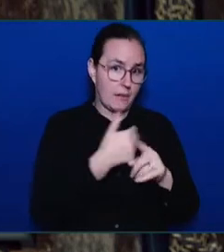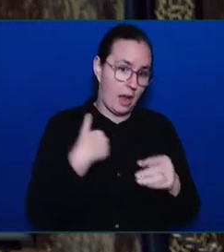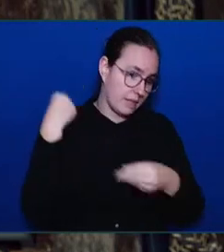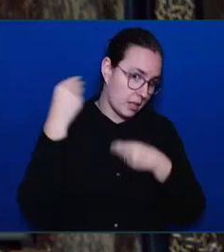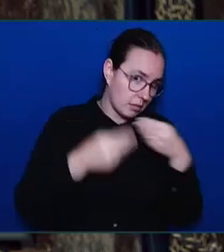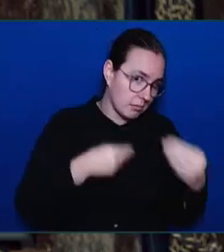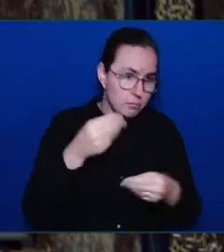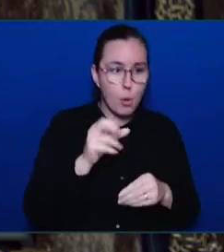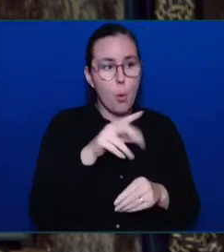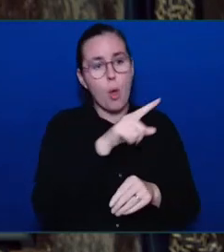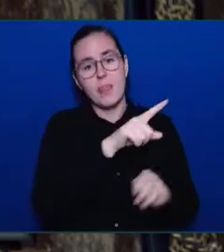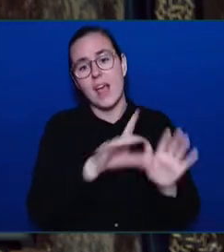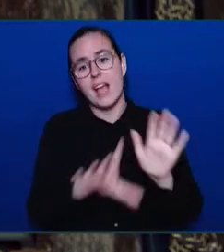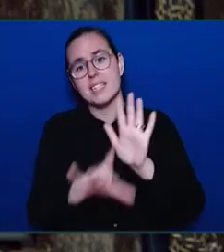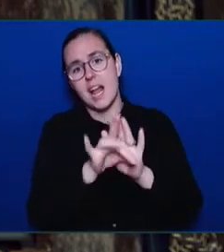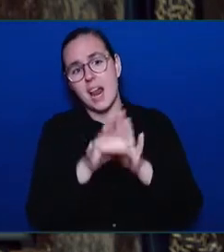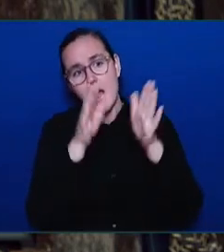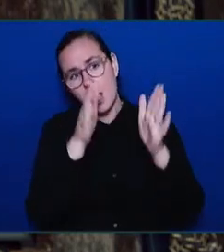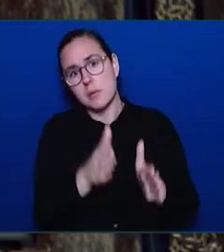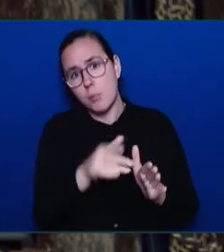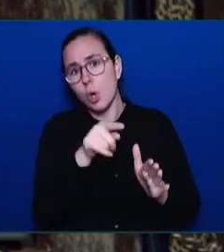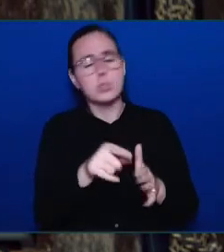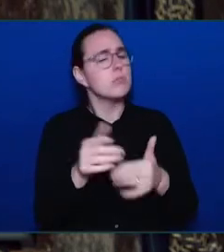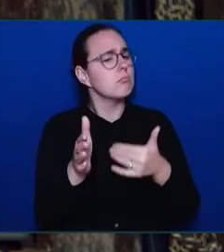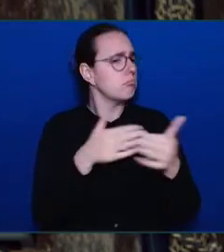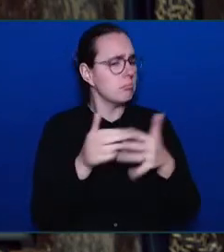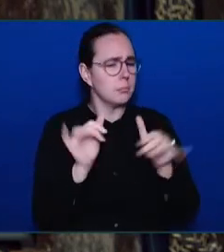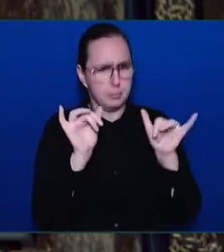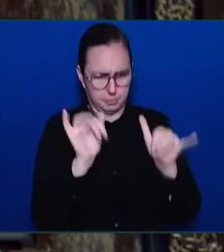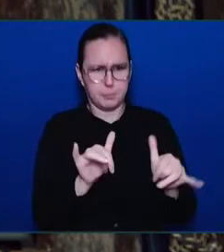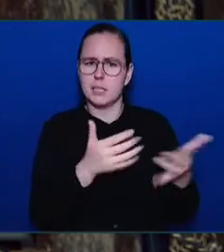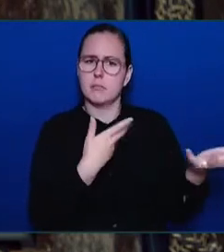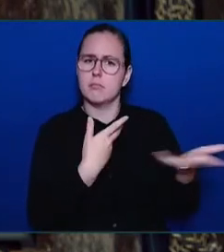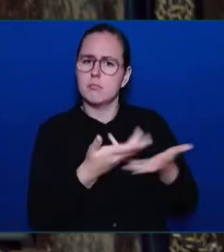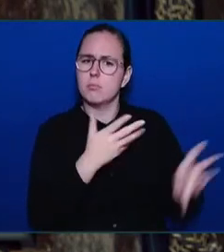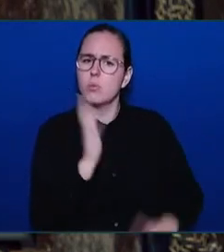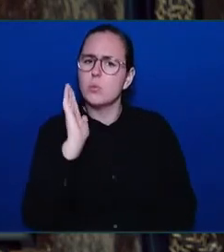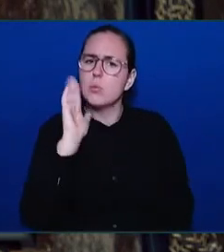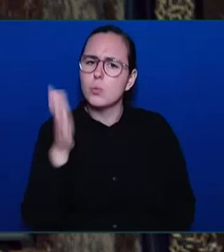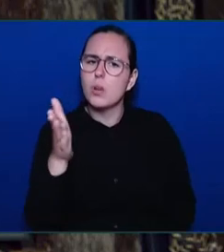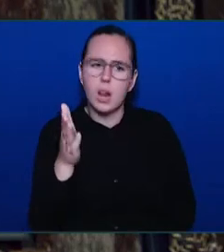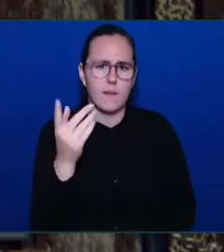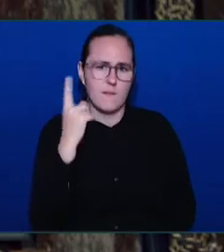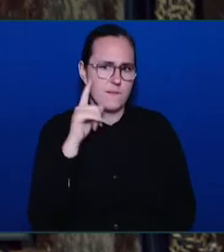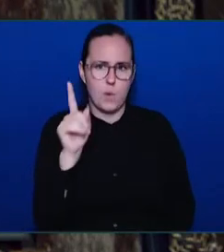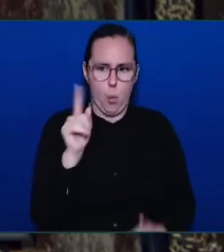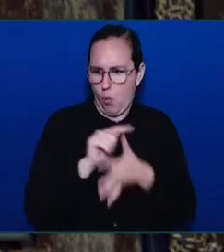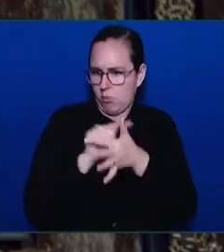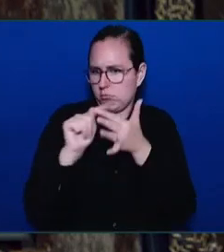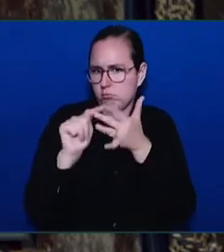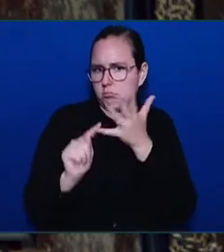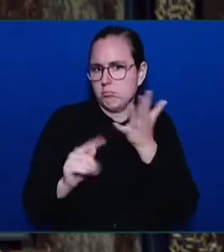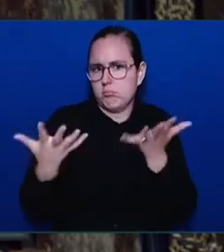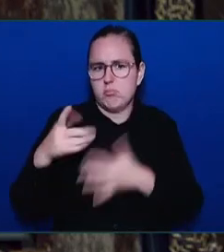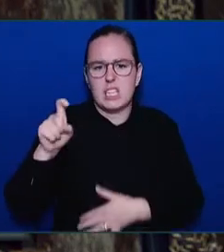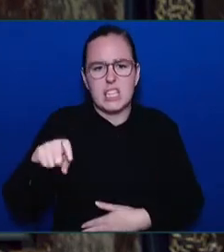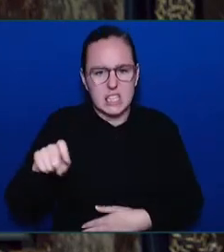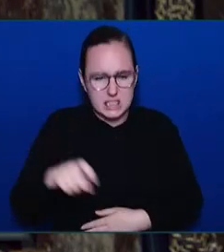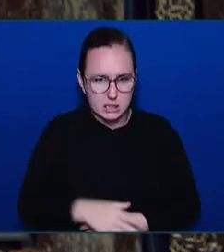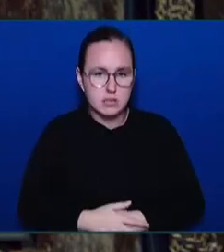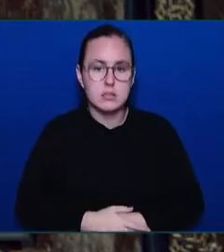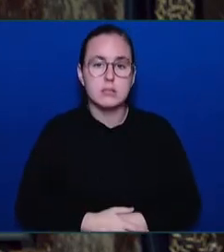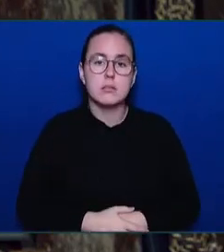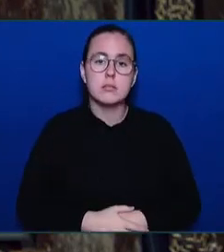in forestry and other areas. Mr. Speaker, since the Declaration Act was enacted, that Indigenous governing body,